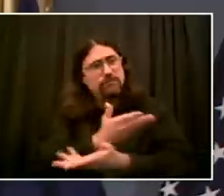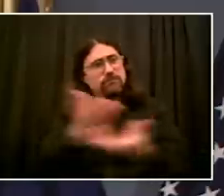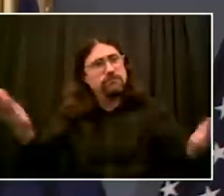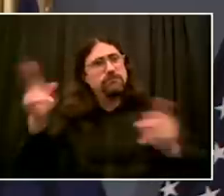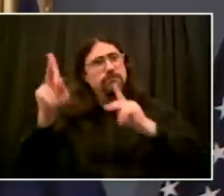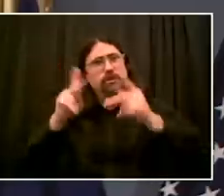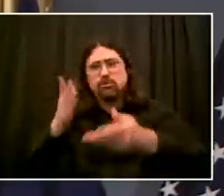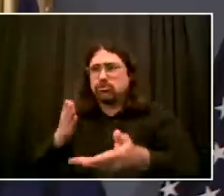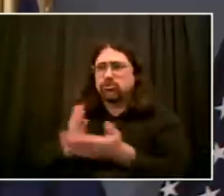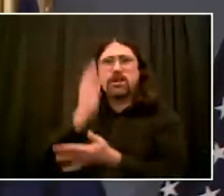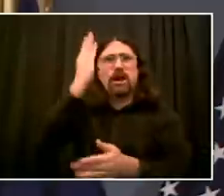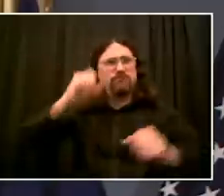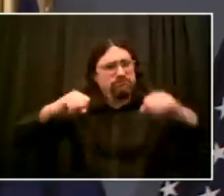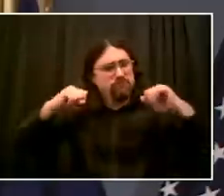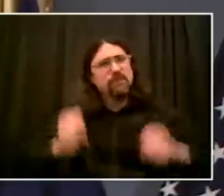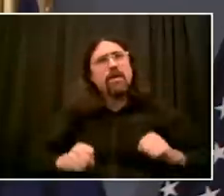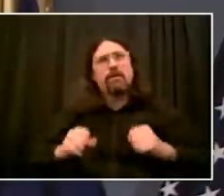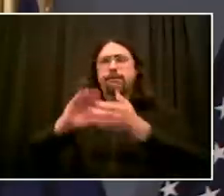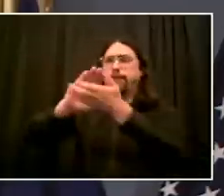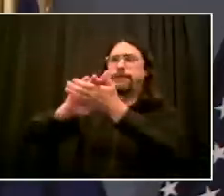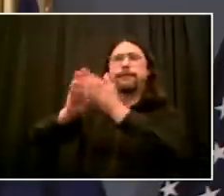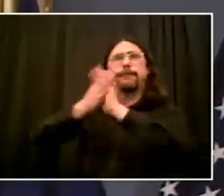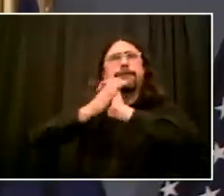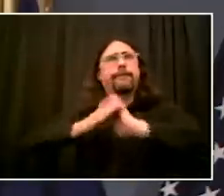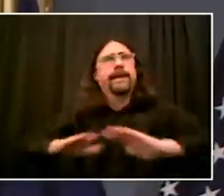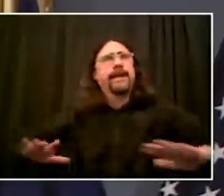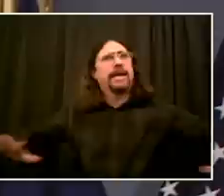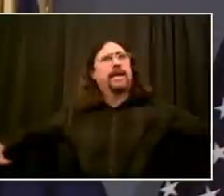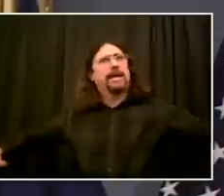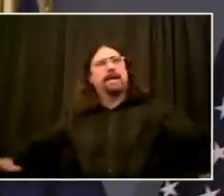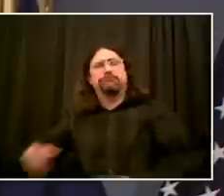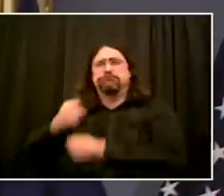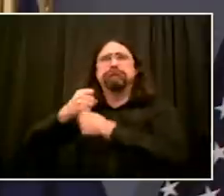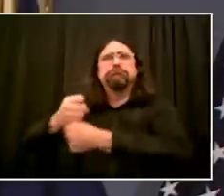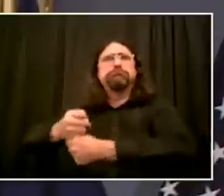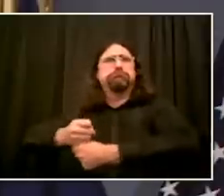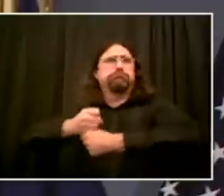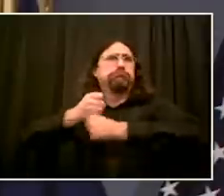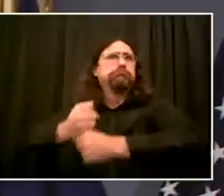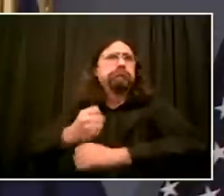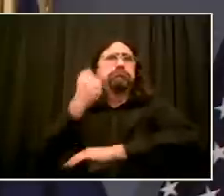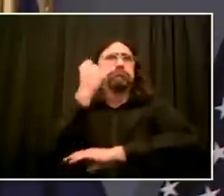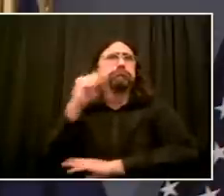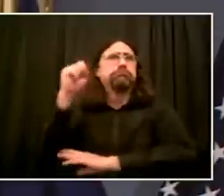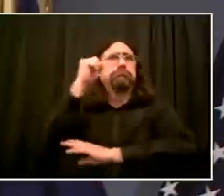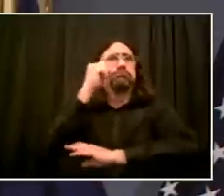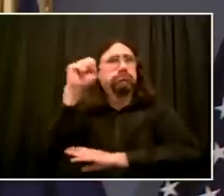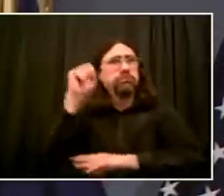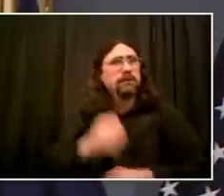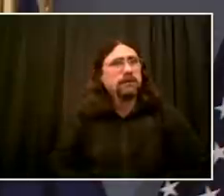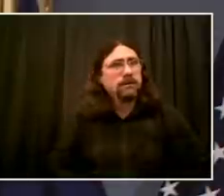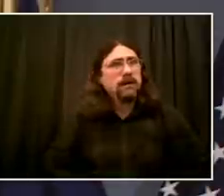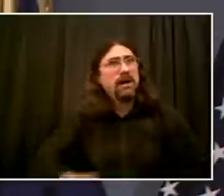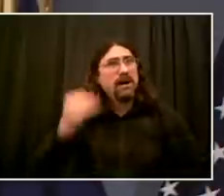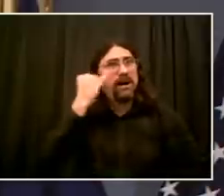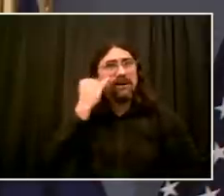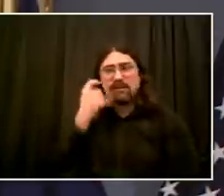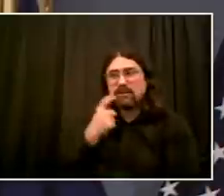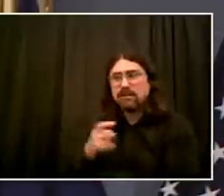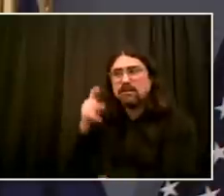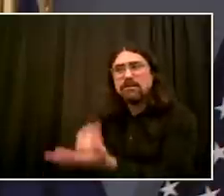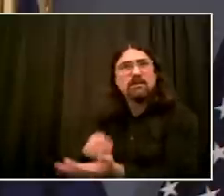But don't miss for a moment my sympathy for working men and women who are out there trying to protect the peace